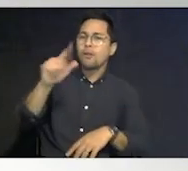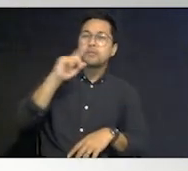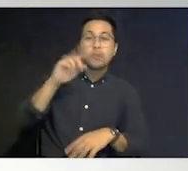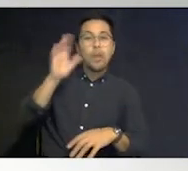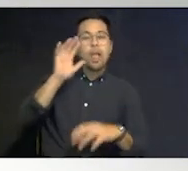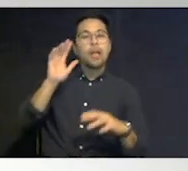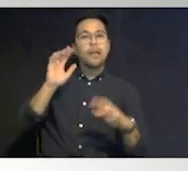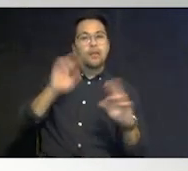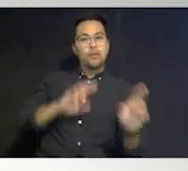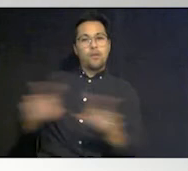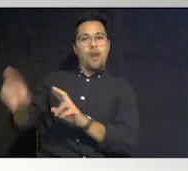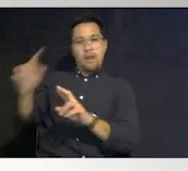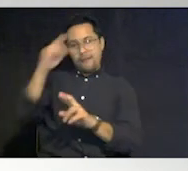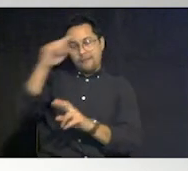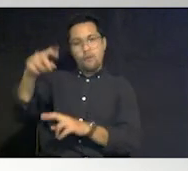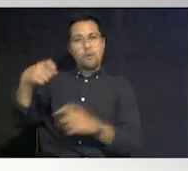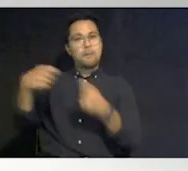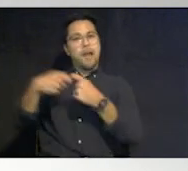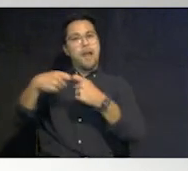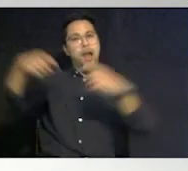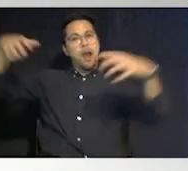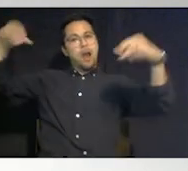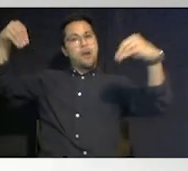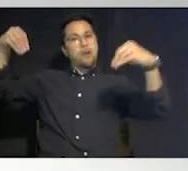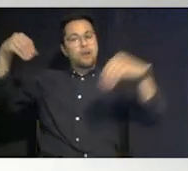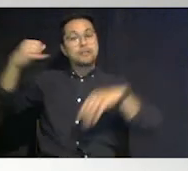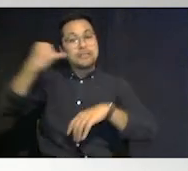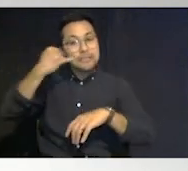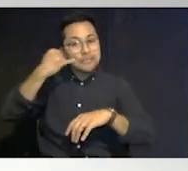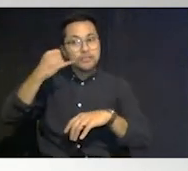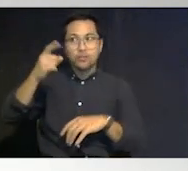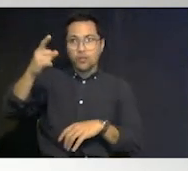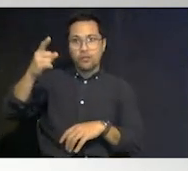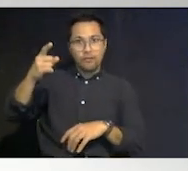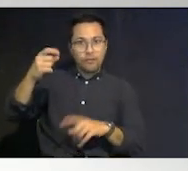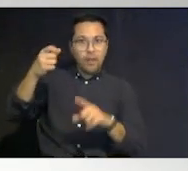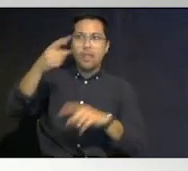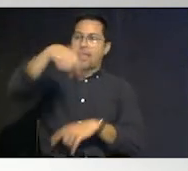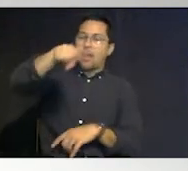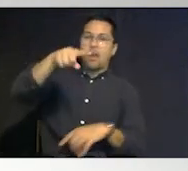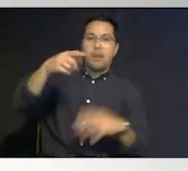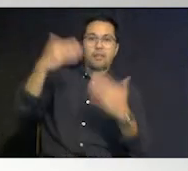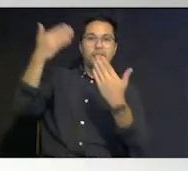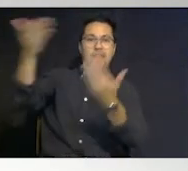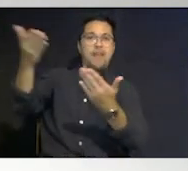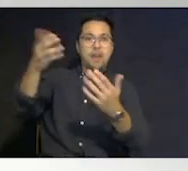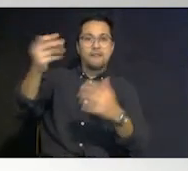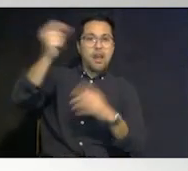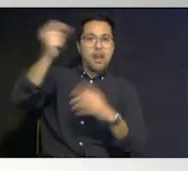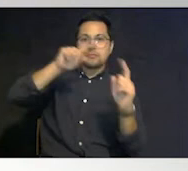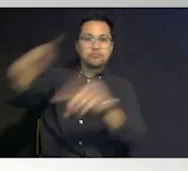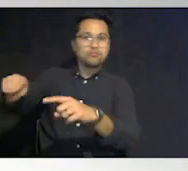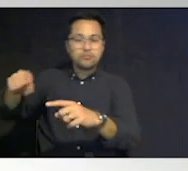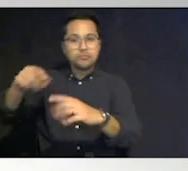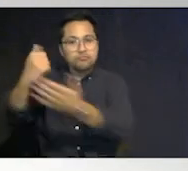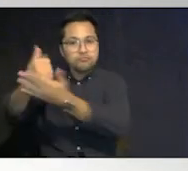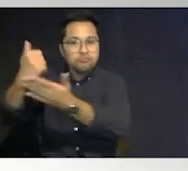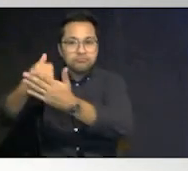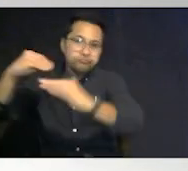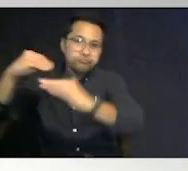there's going to be power outages so that they can address them as quickly as possible healthcare facilities may see a surge